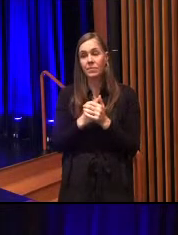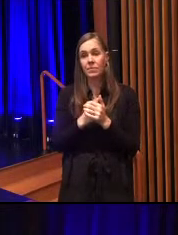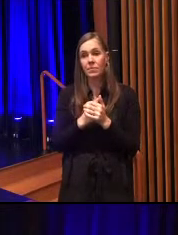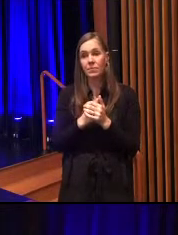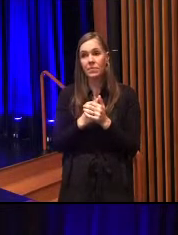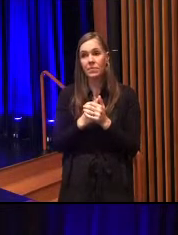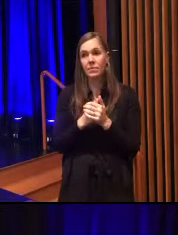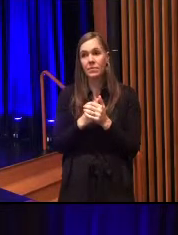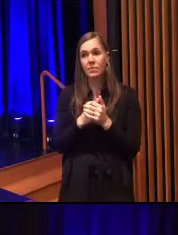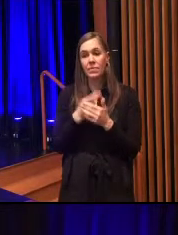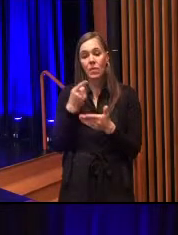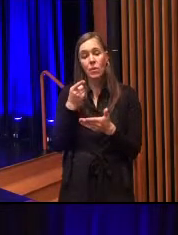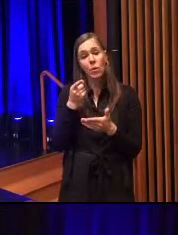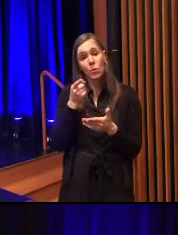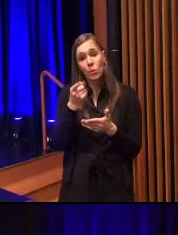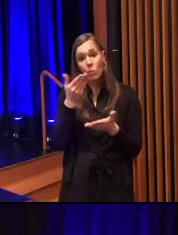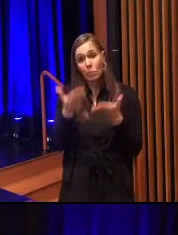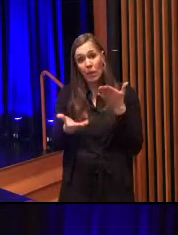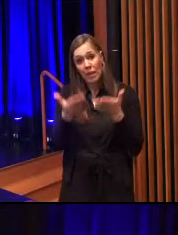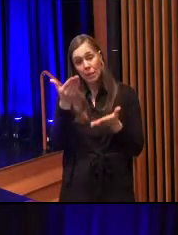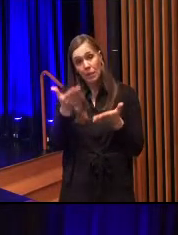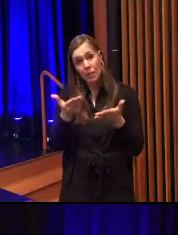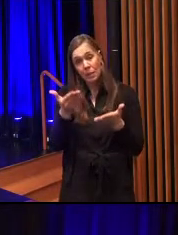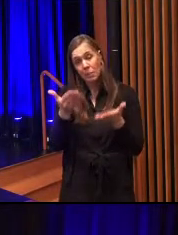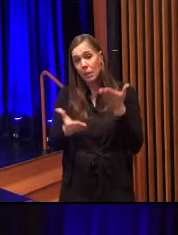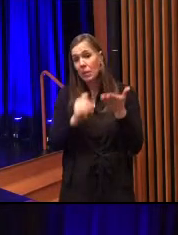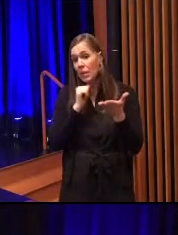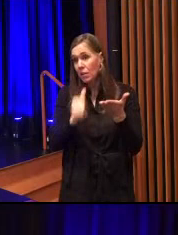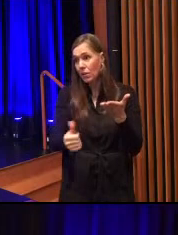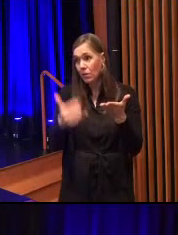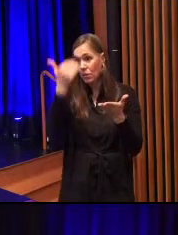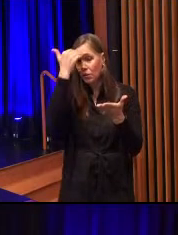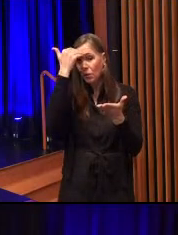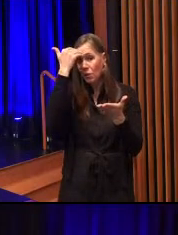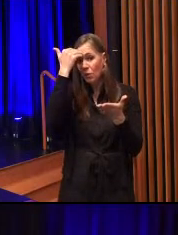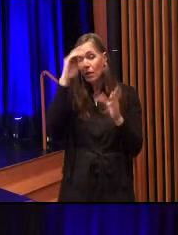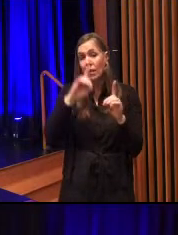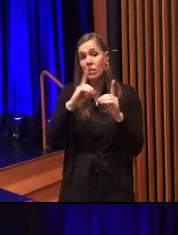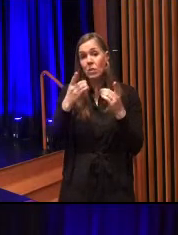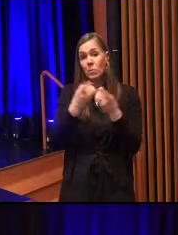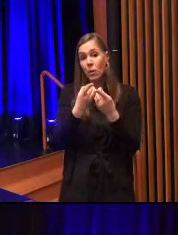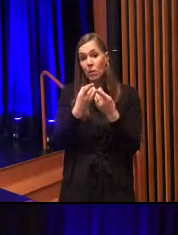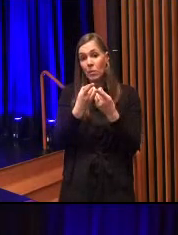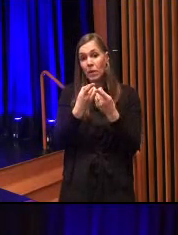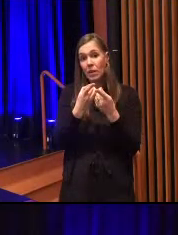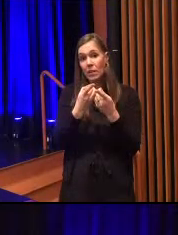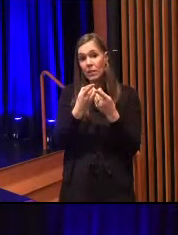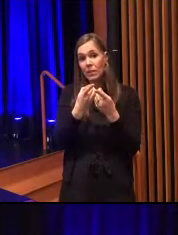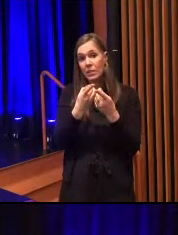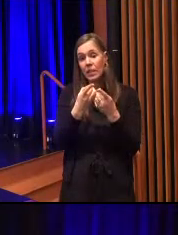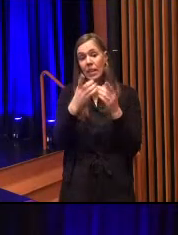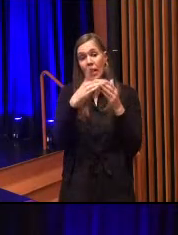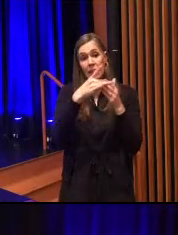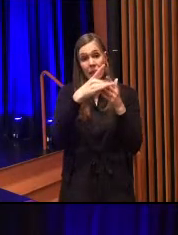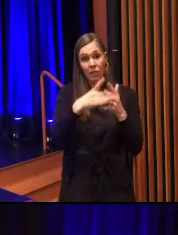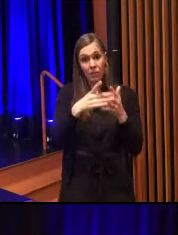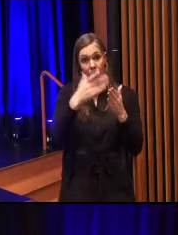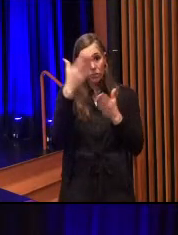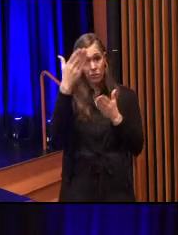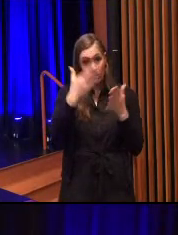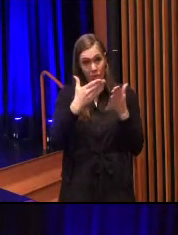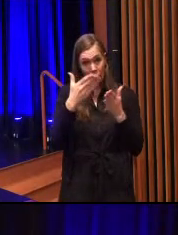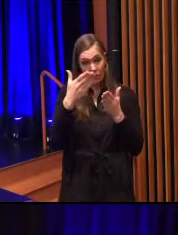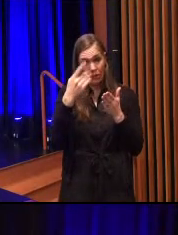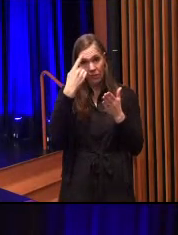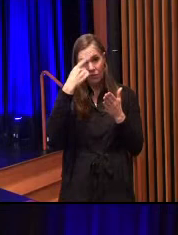As you may or may not be aware, the department heads serve at the pleasure